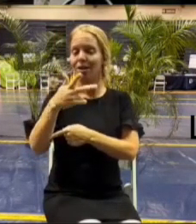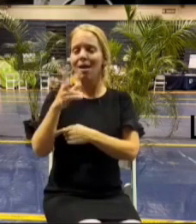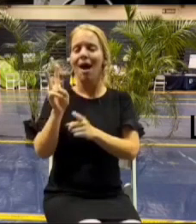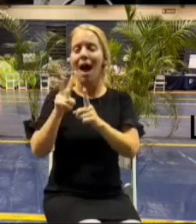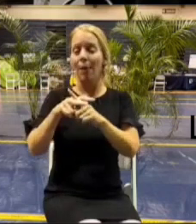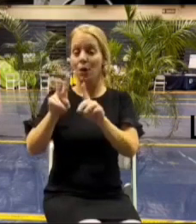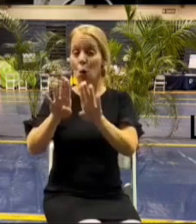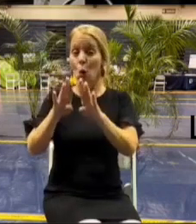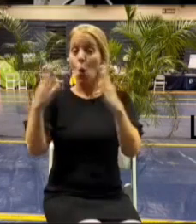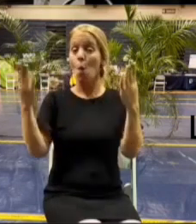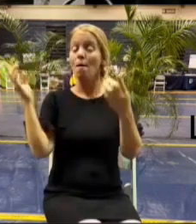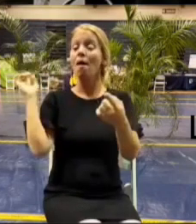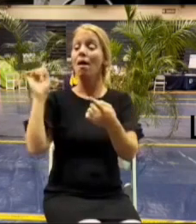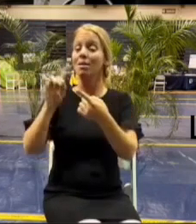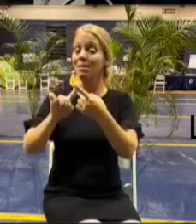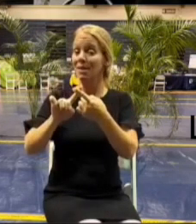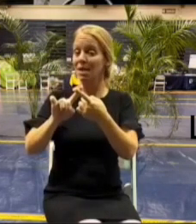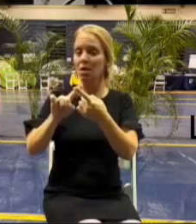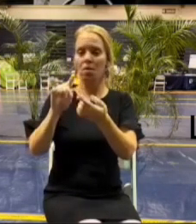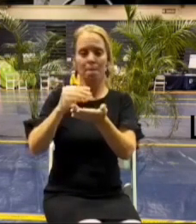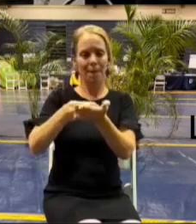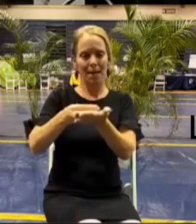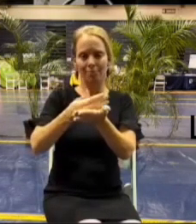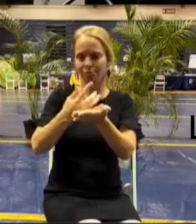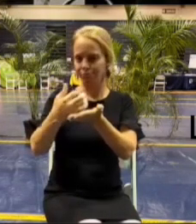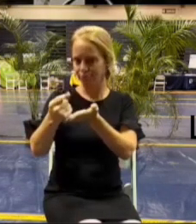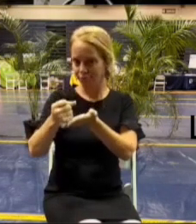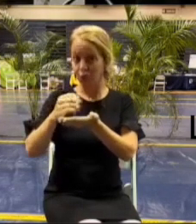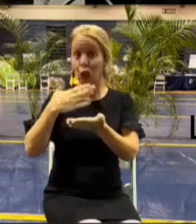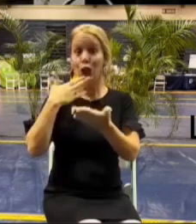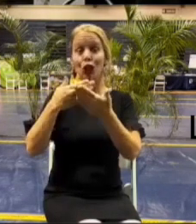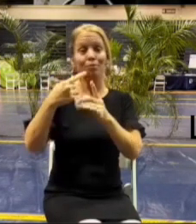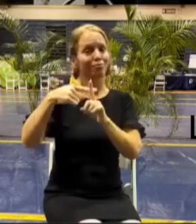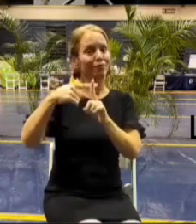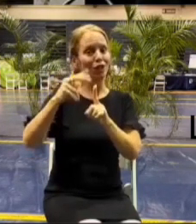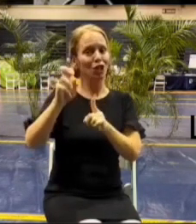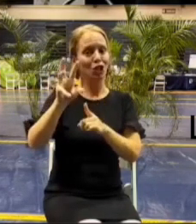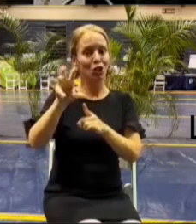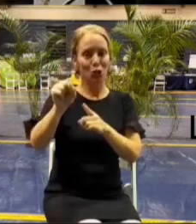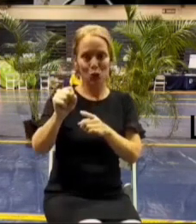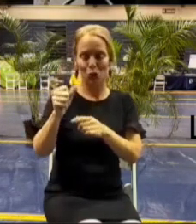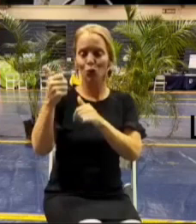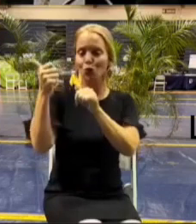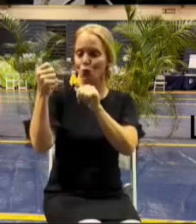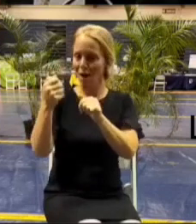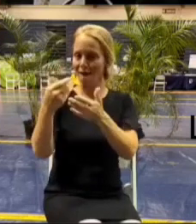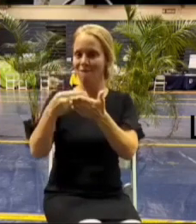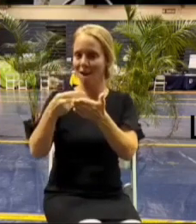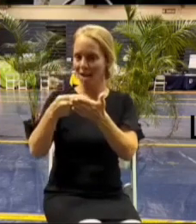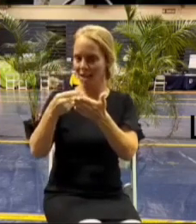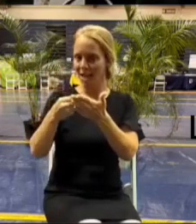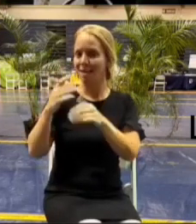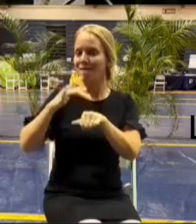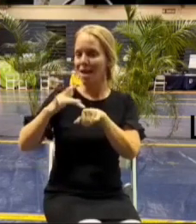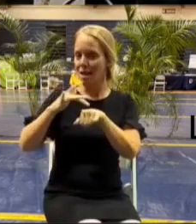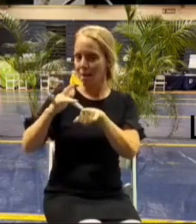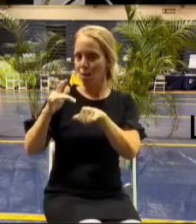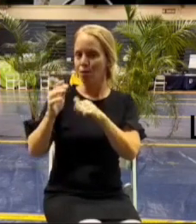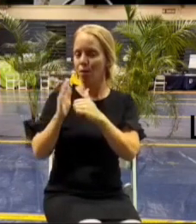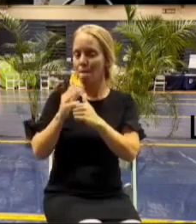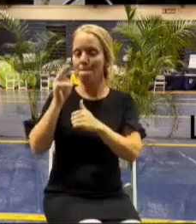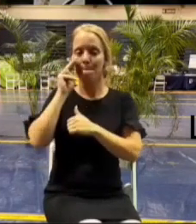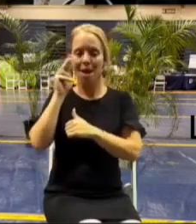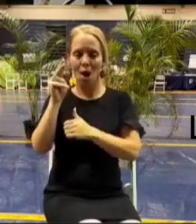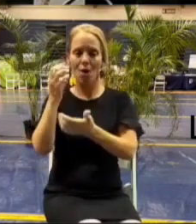all the monies are gone so that's the first announcement there's uh grant funding available through the county's office of